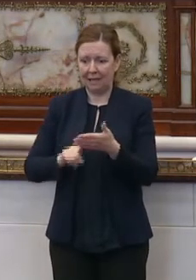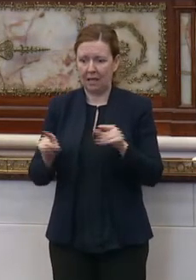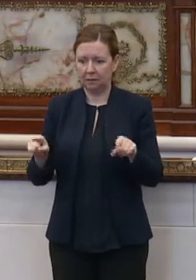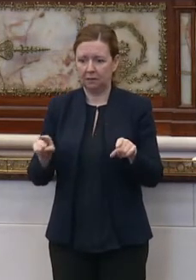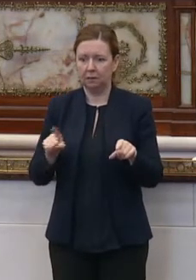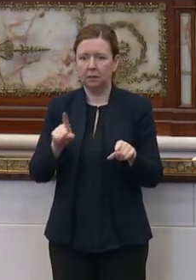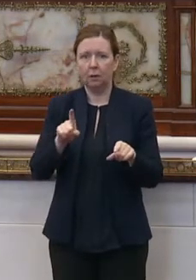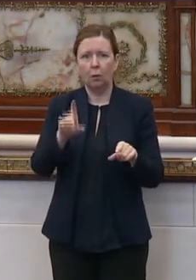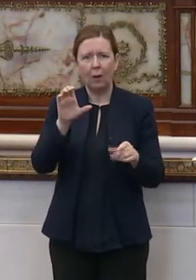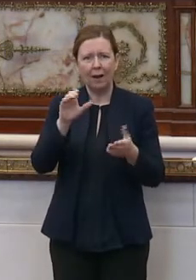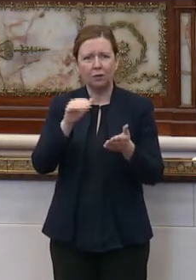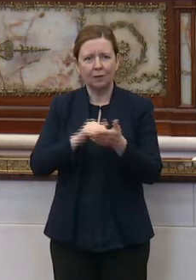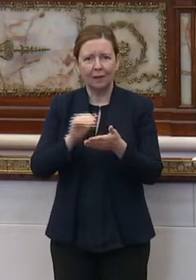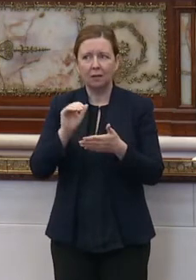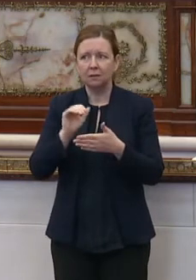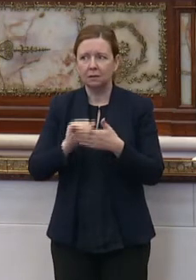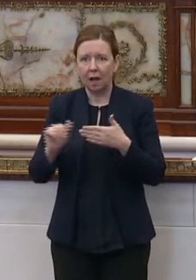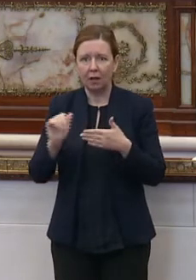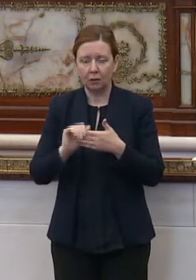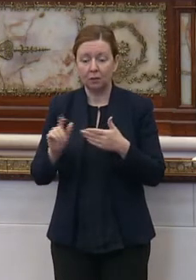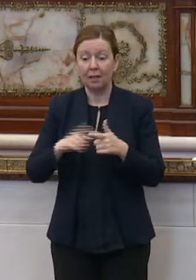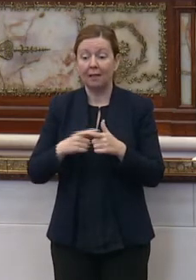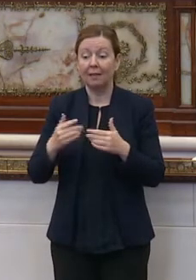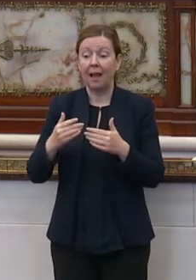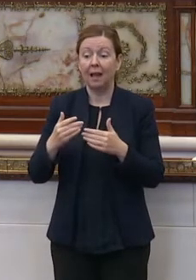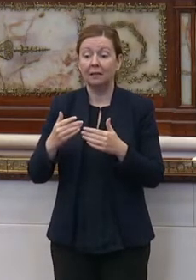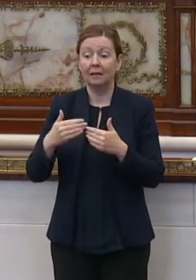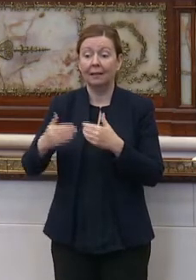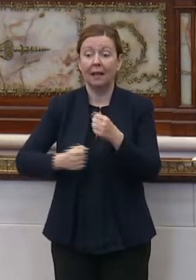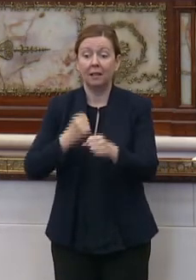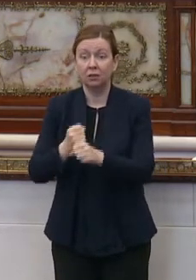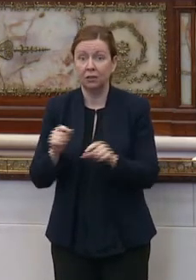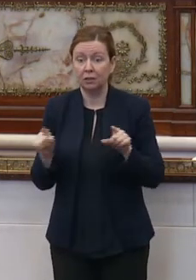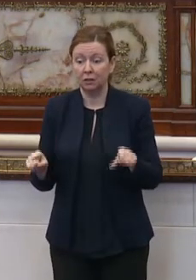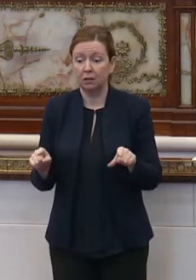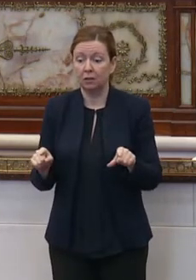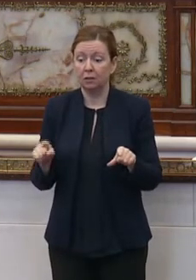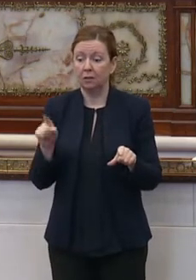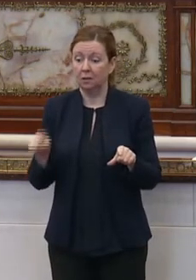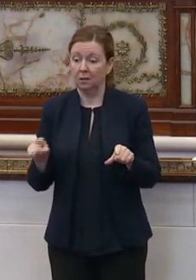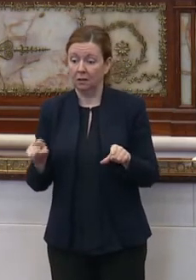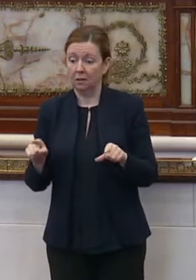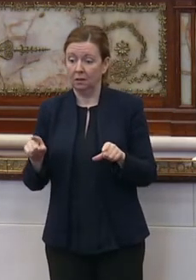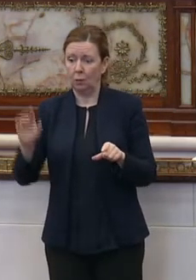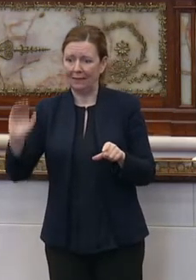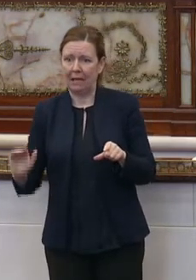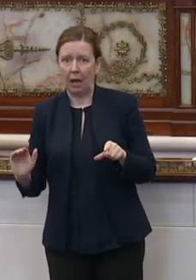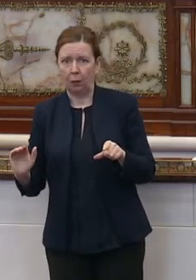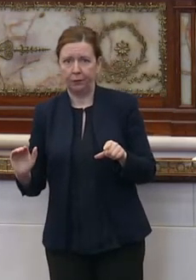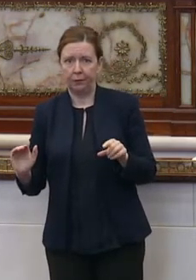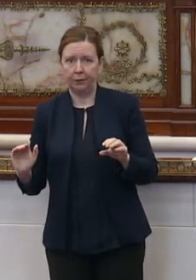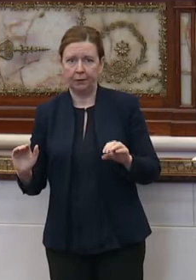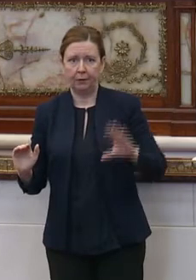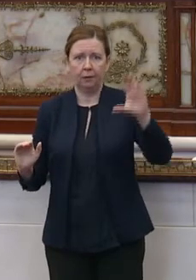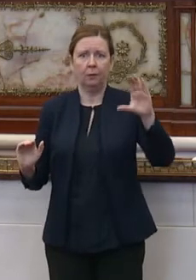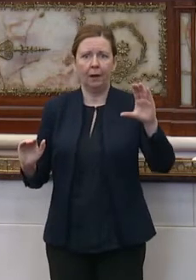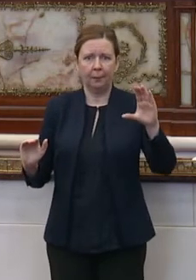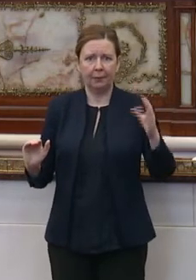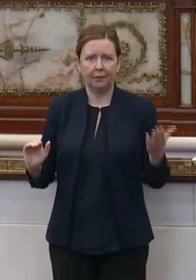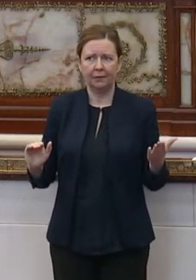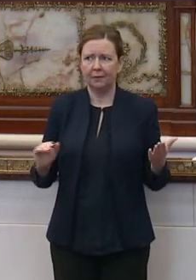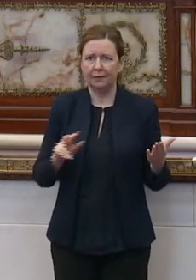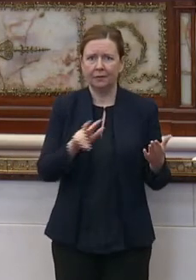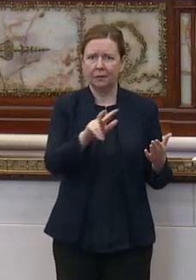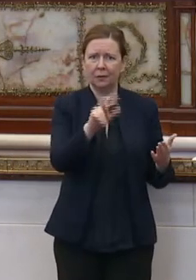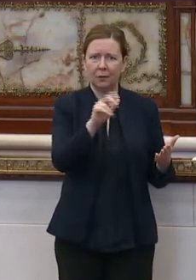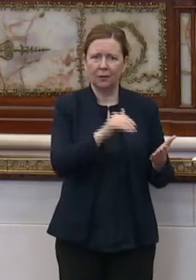$100,000. And then the following year, one assessment went down and the other assessment went up to